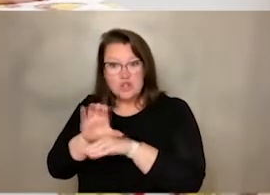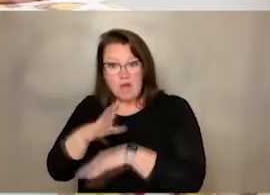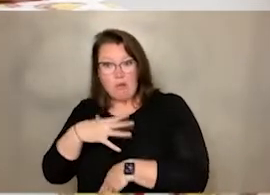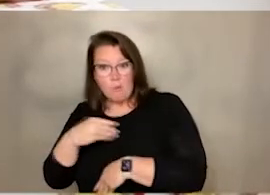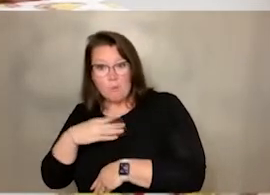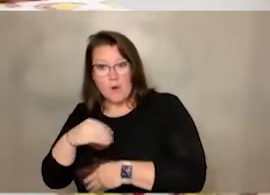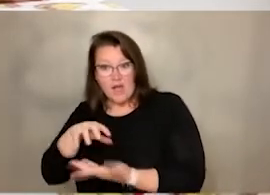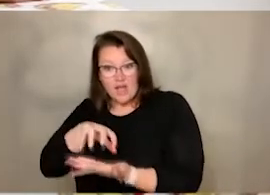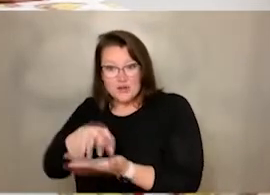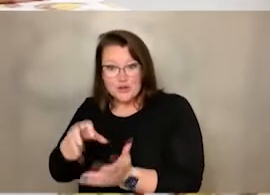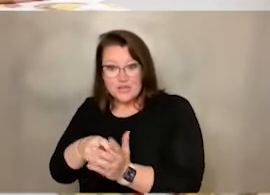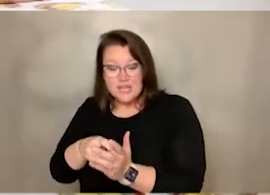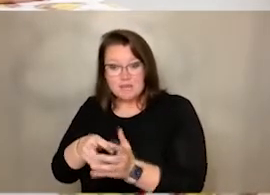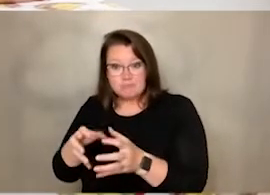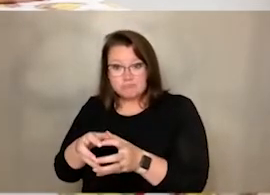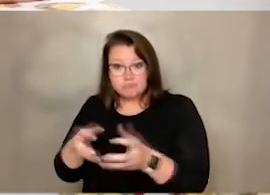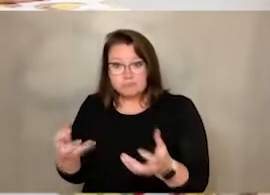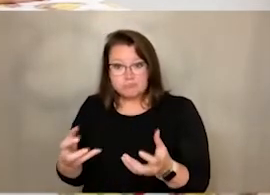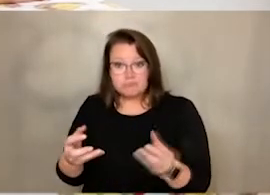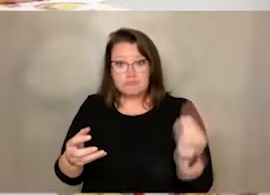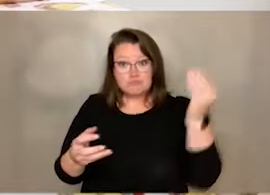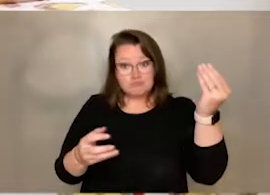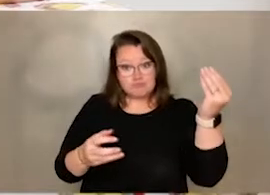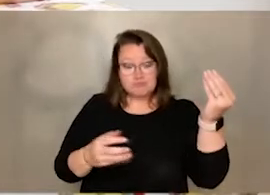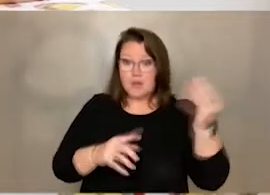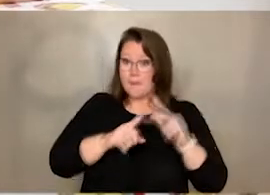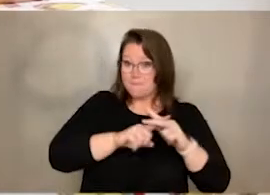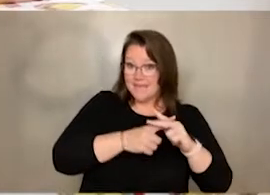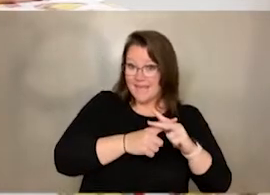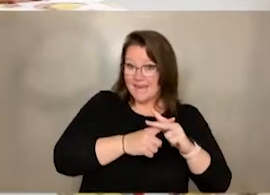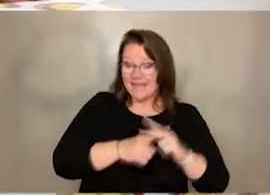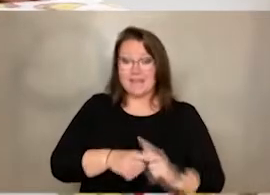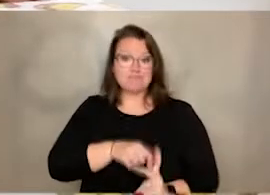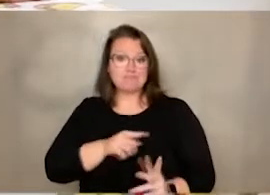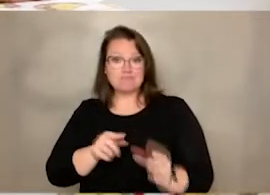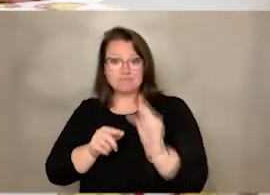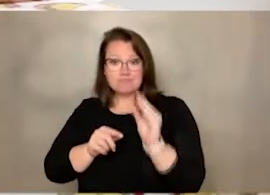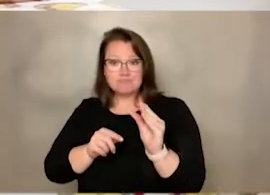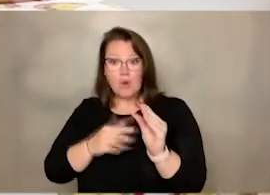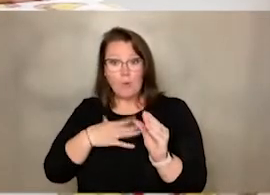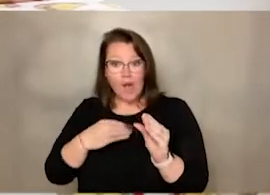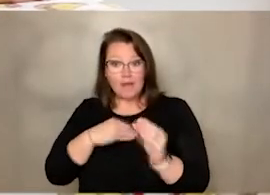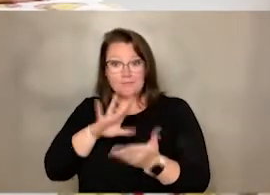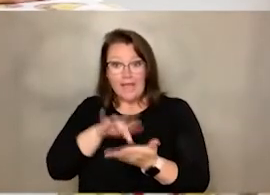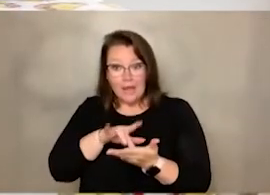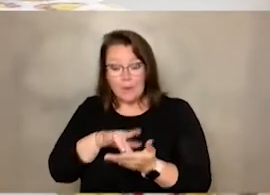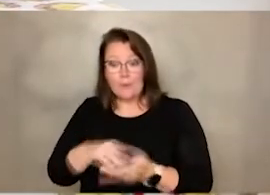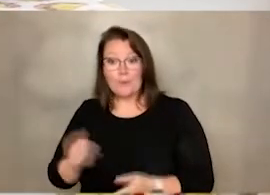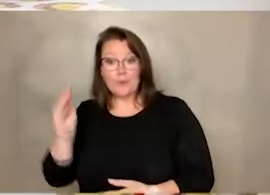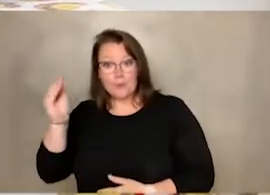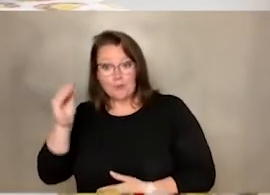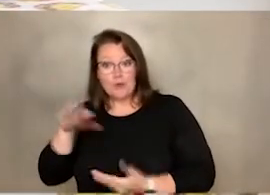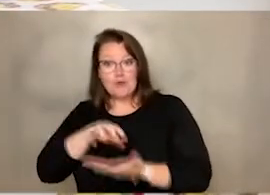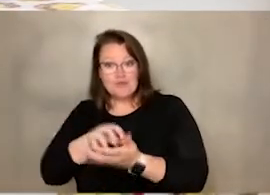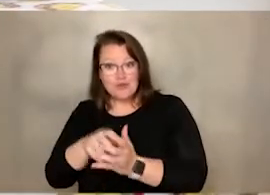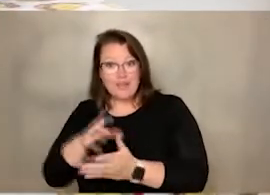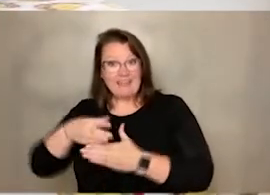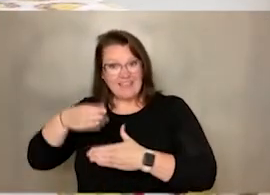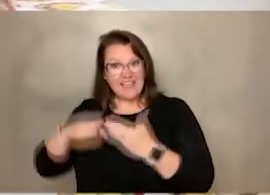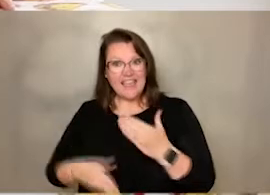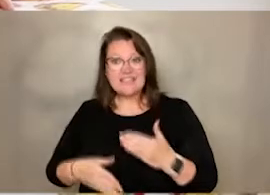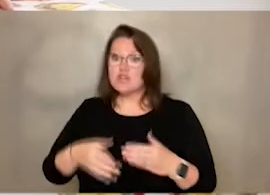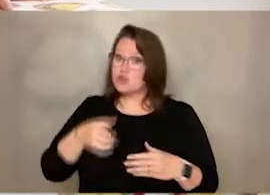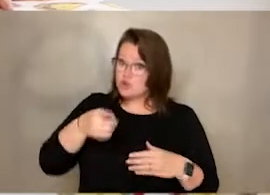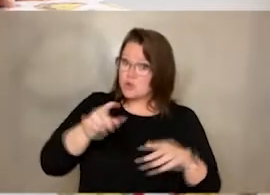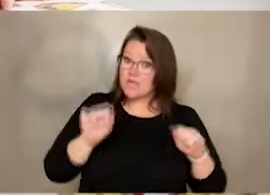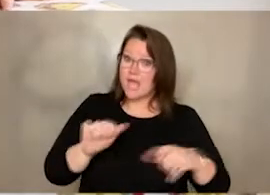that can be the beginning of the story. You can add some meat, and that could be the middle, and tell your story while you're doing that. Write